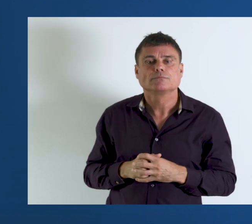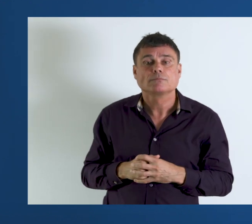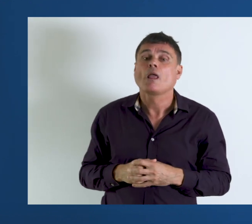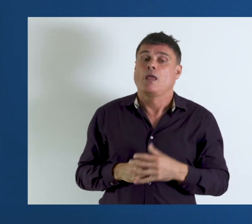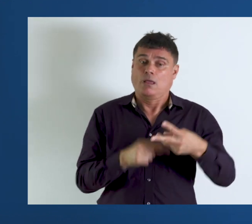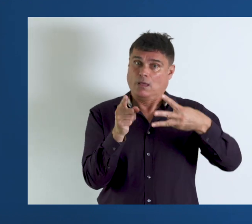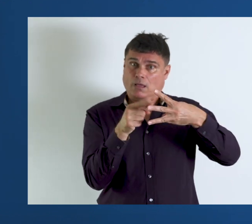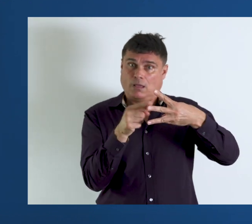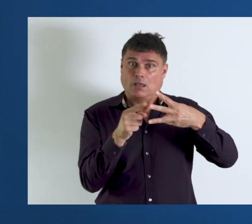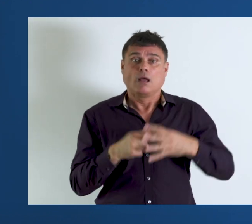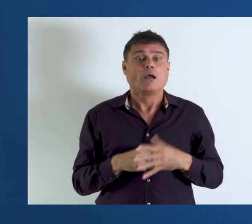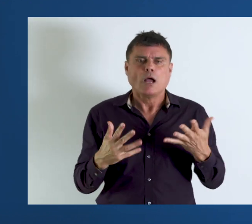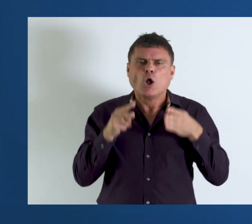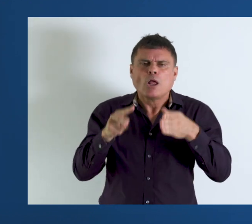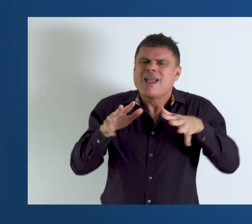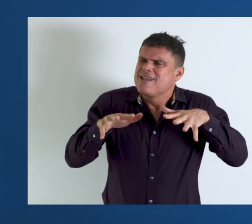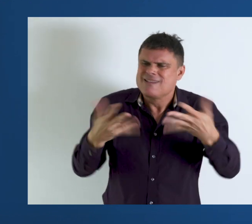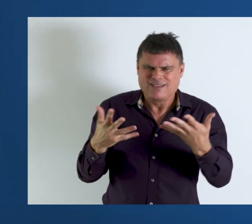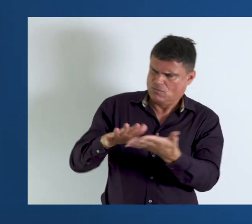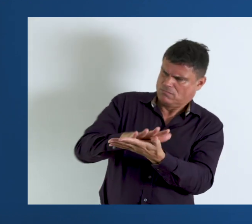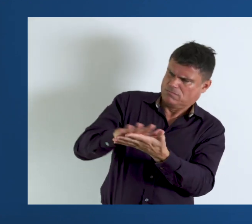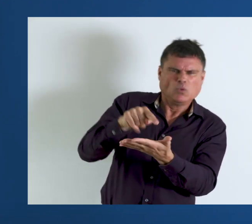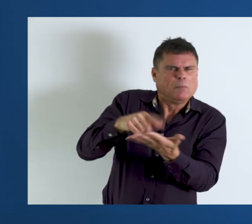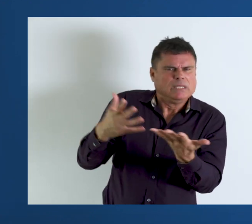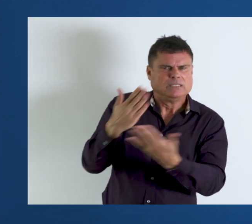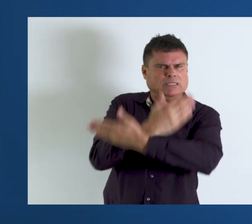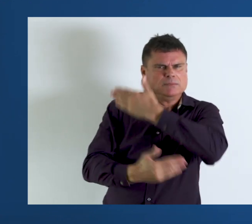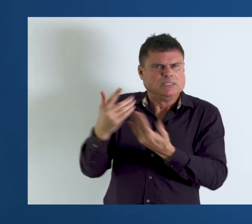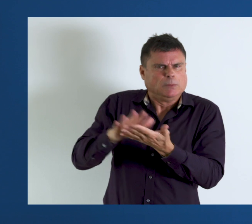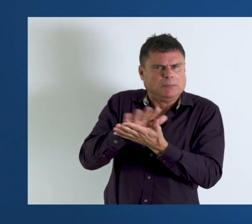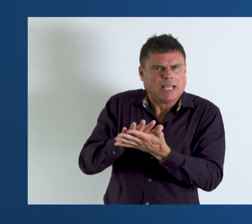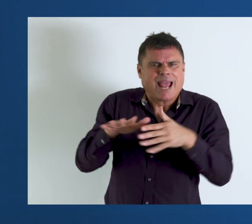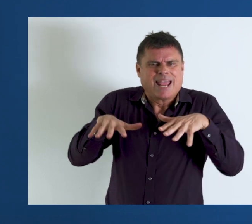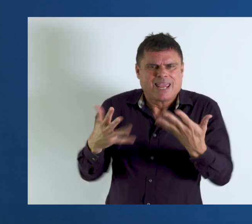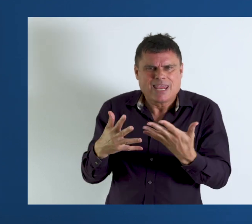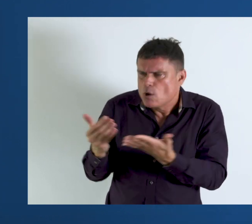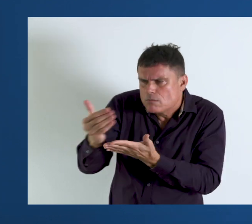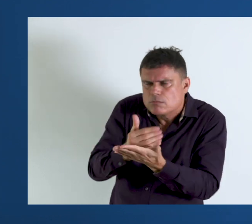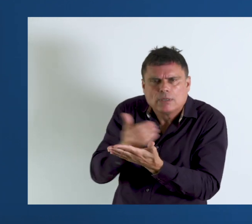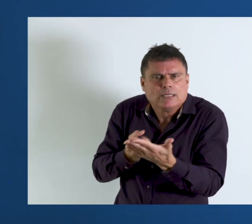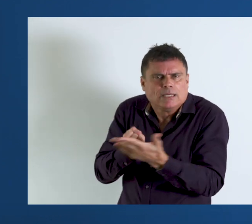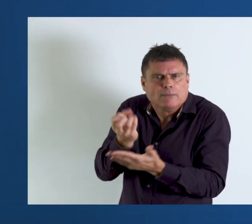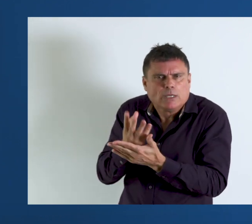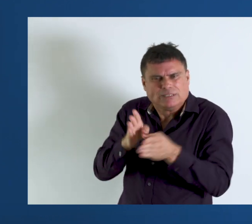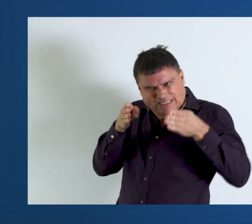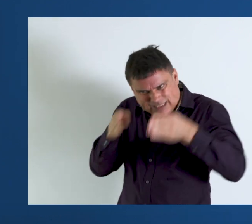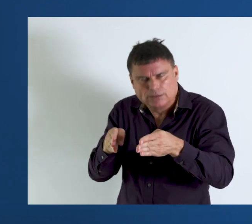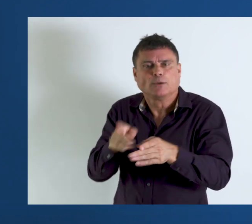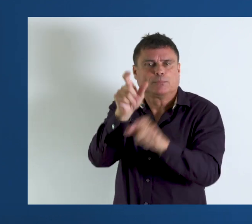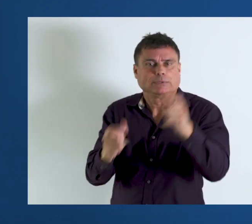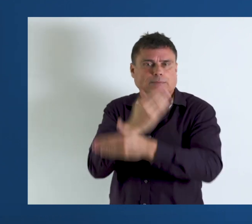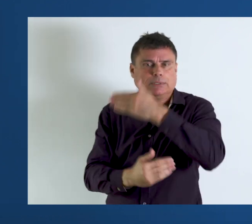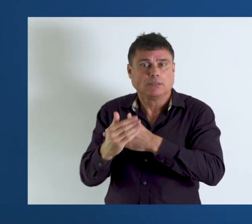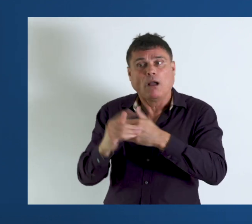My second point is that the way in which we define disability, in the way in which we collected information on persons with